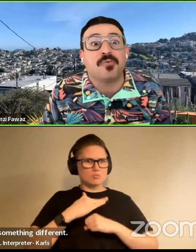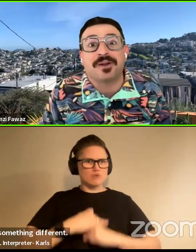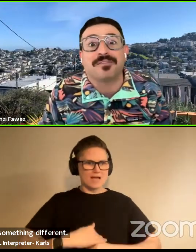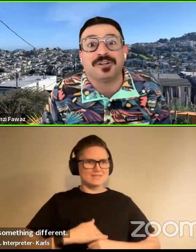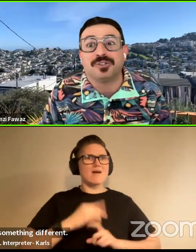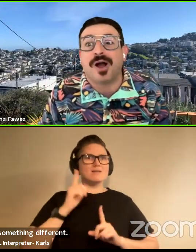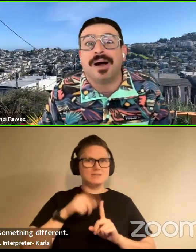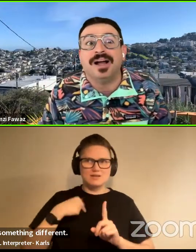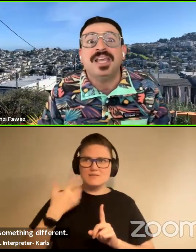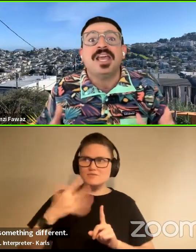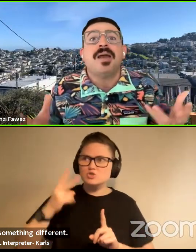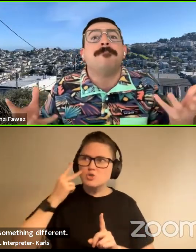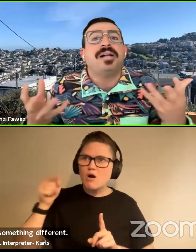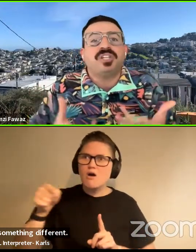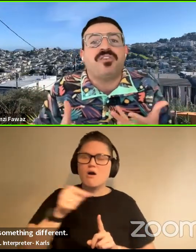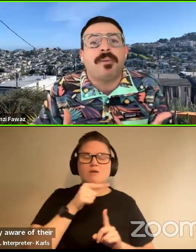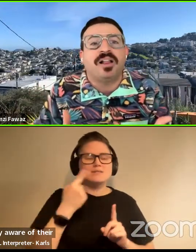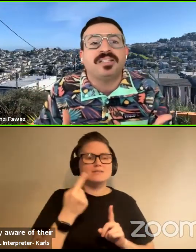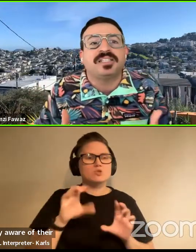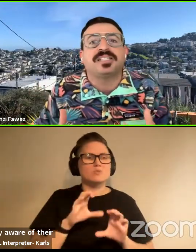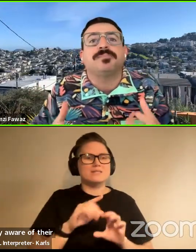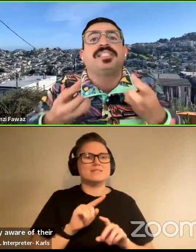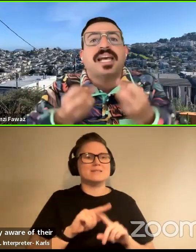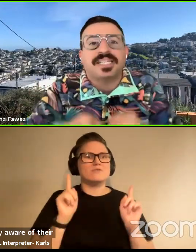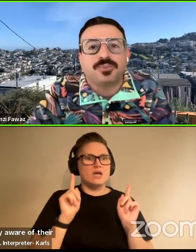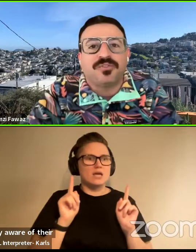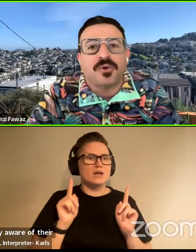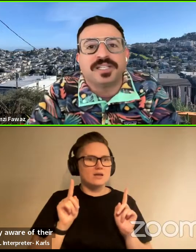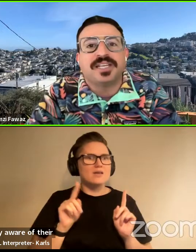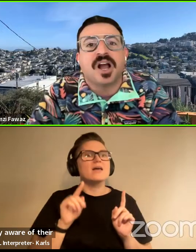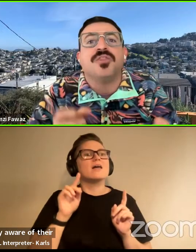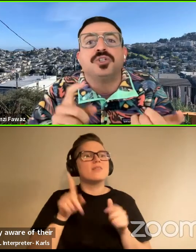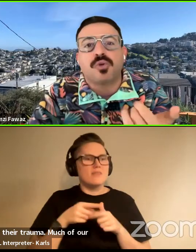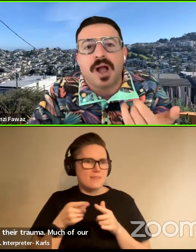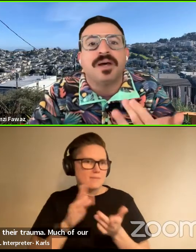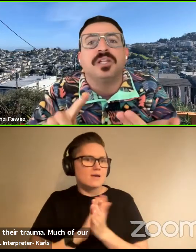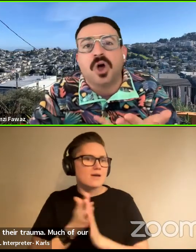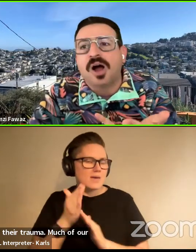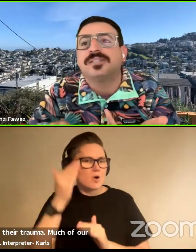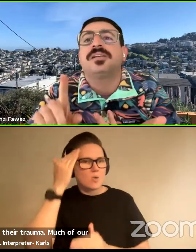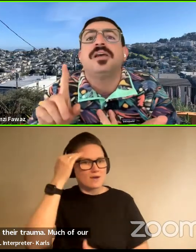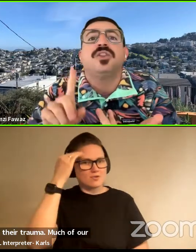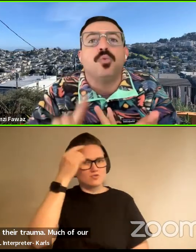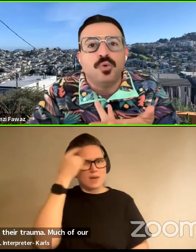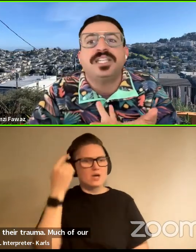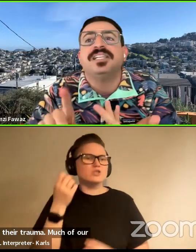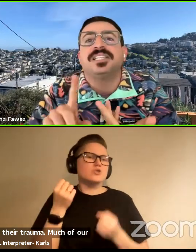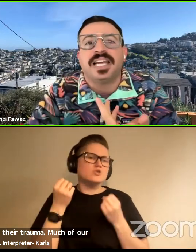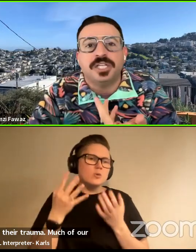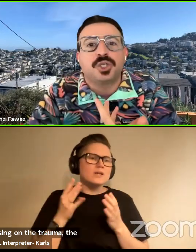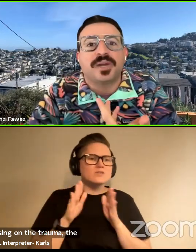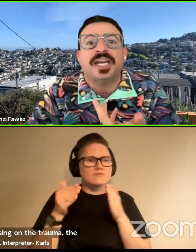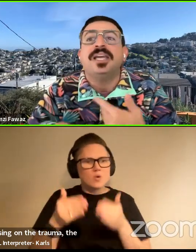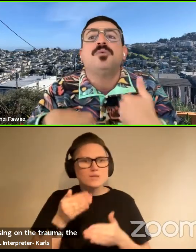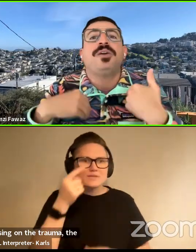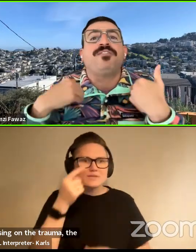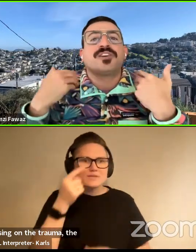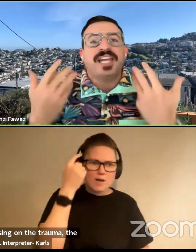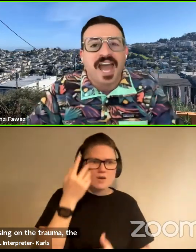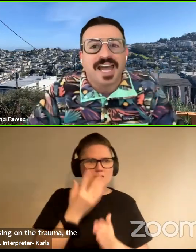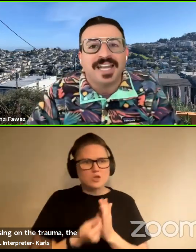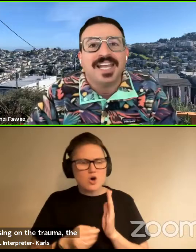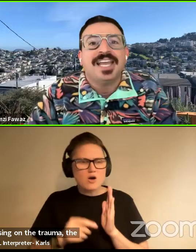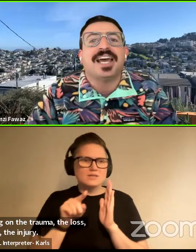became very aware of their trauma. Much of our politics is obsessed with focusing on the trauma, the loss, the woundedness, the injury.